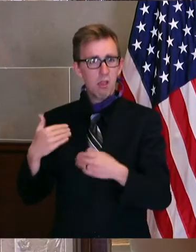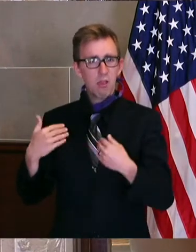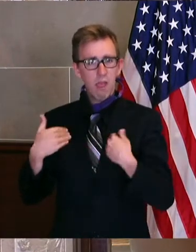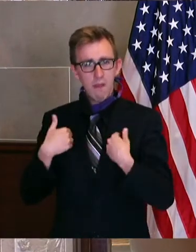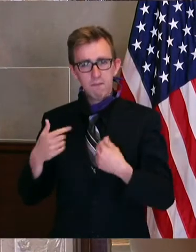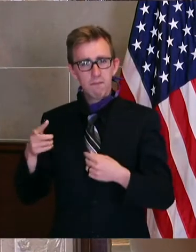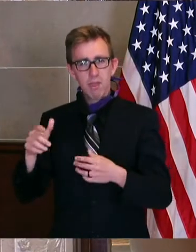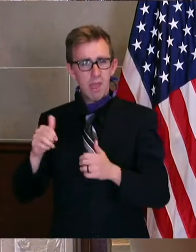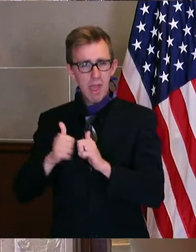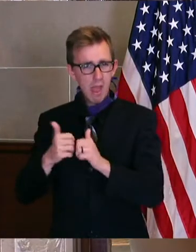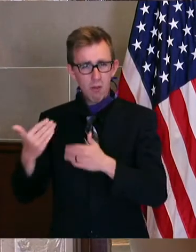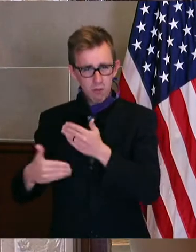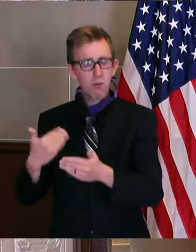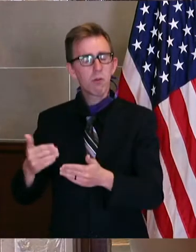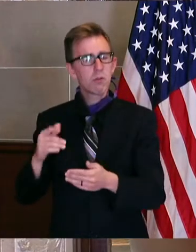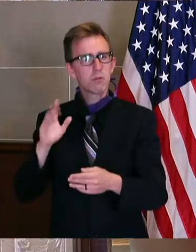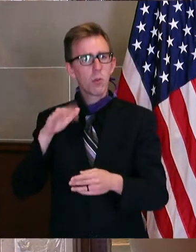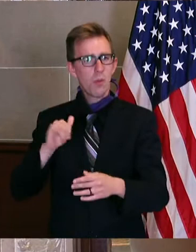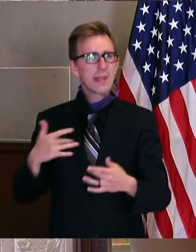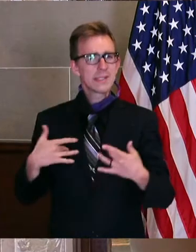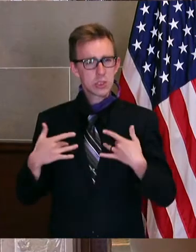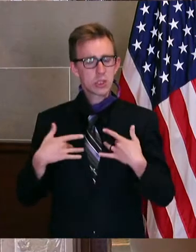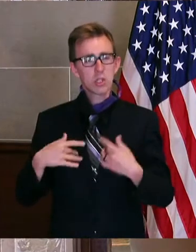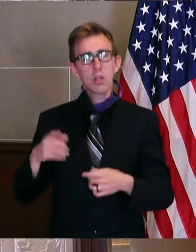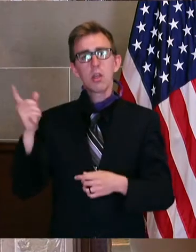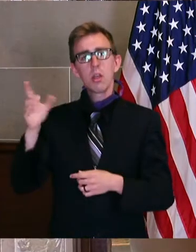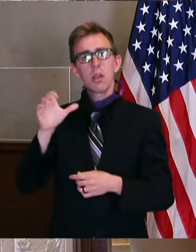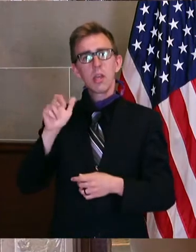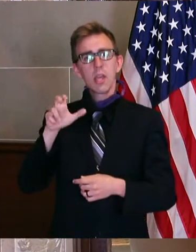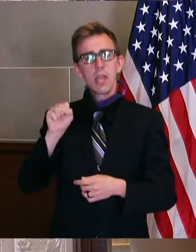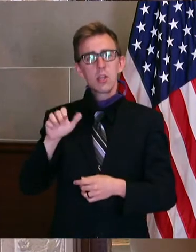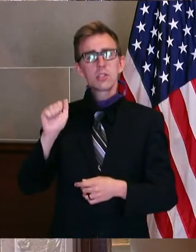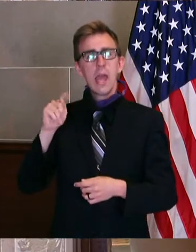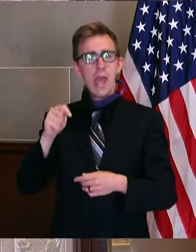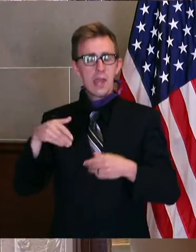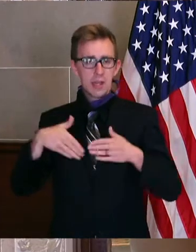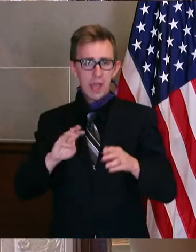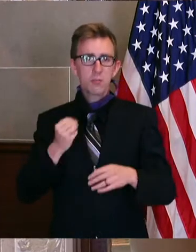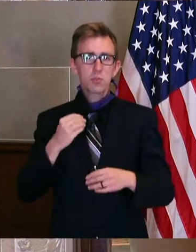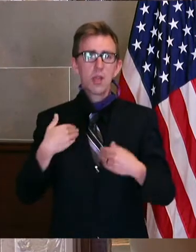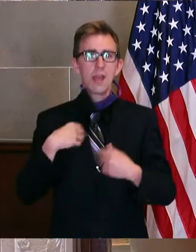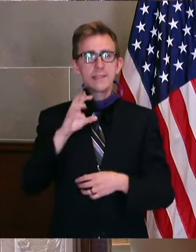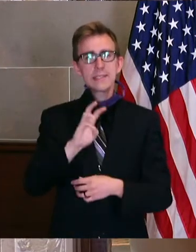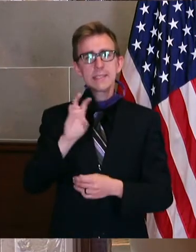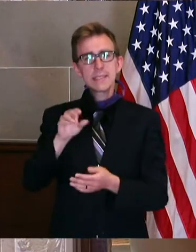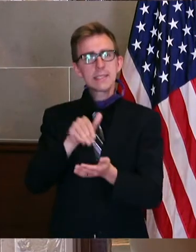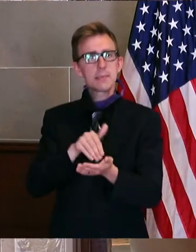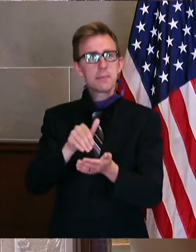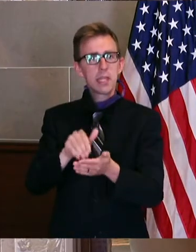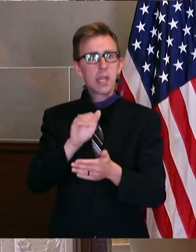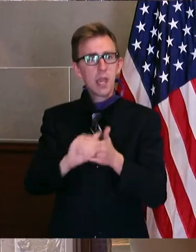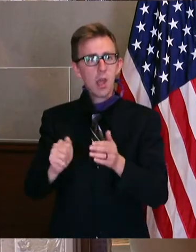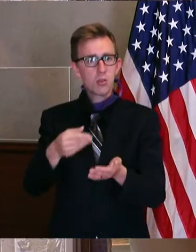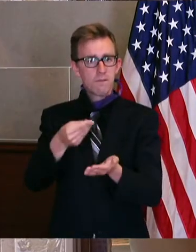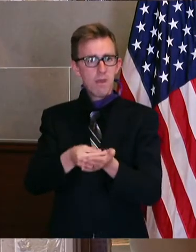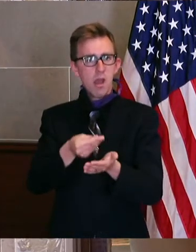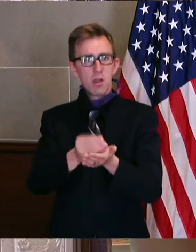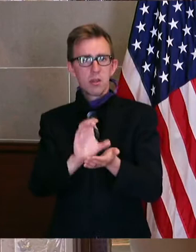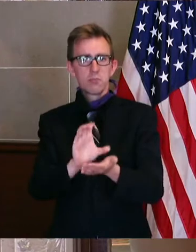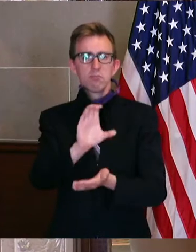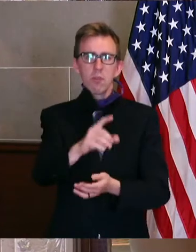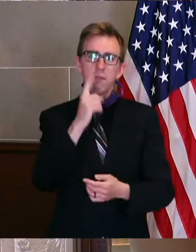Federal CARES Act, Missouri will receive $66 million in funding for child care